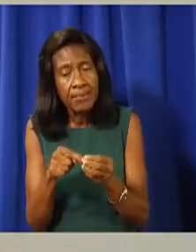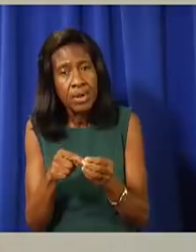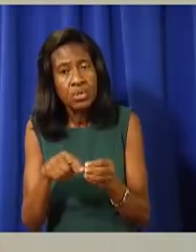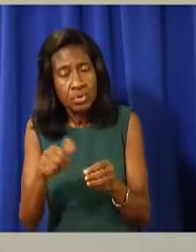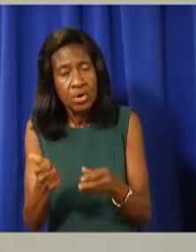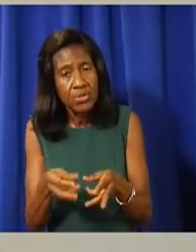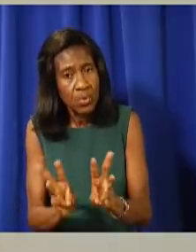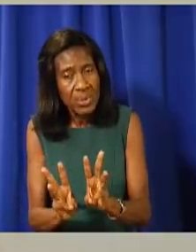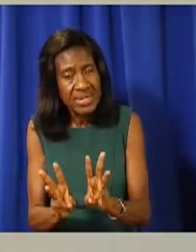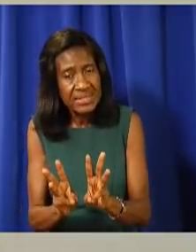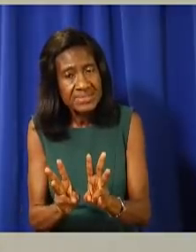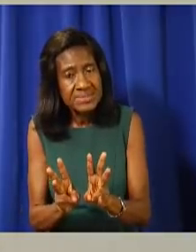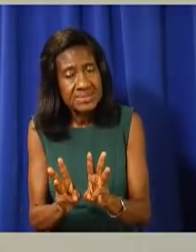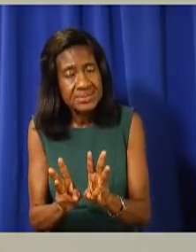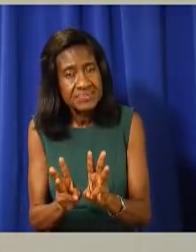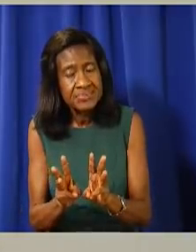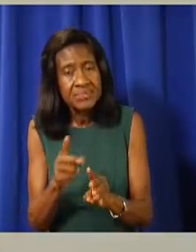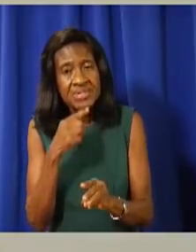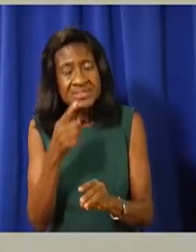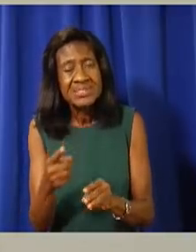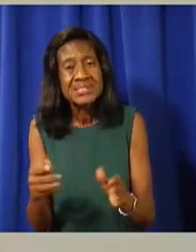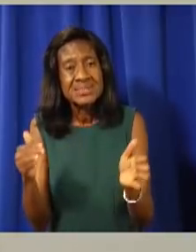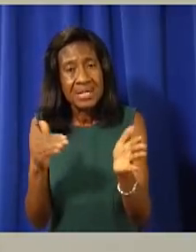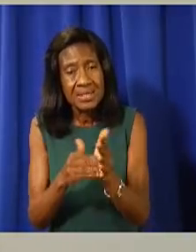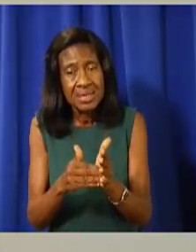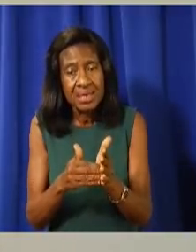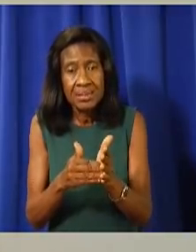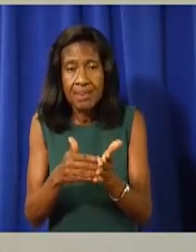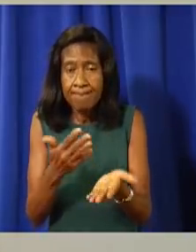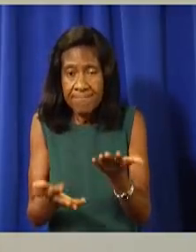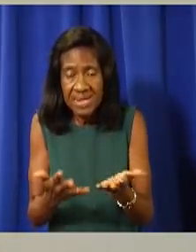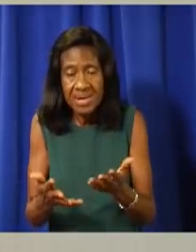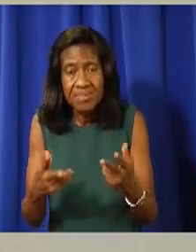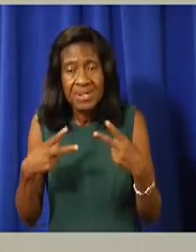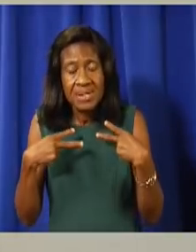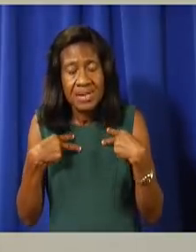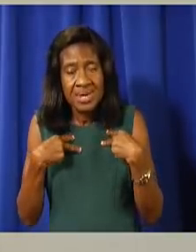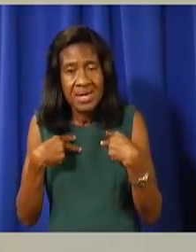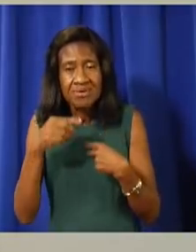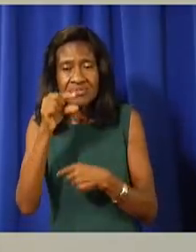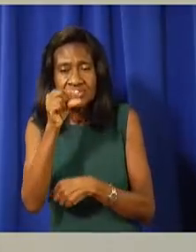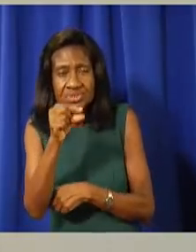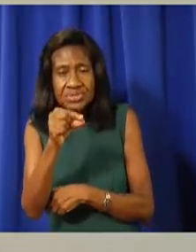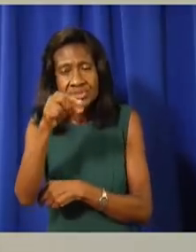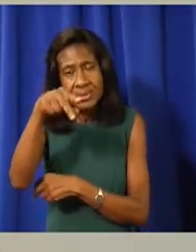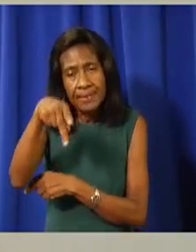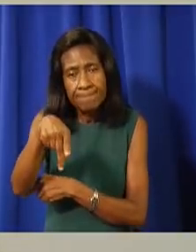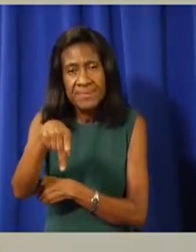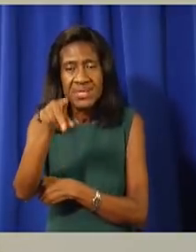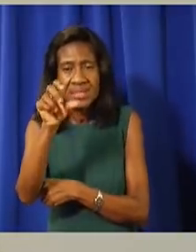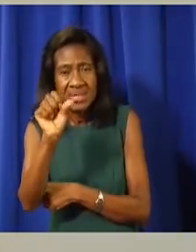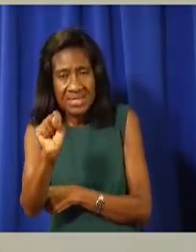the possible reintroduction of GPS tracking for travellers in quarantine. The government is